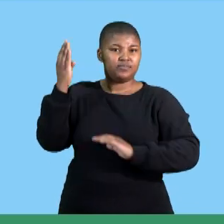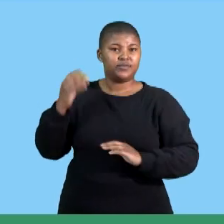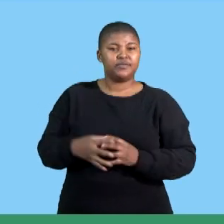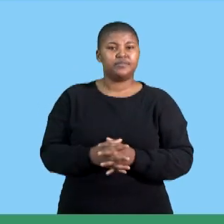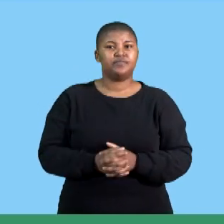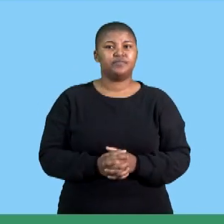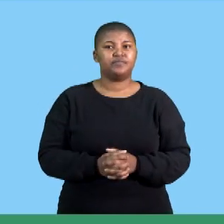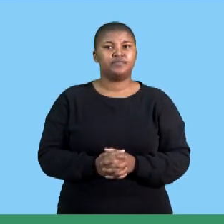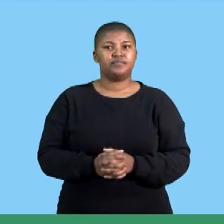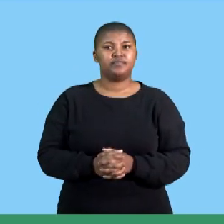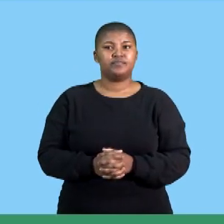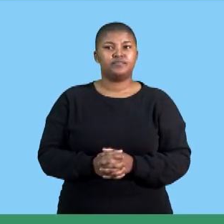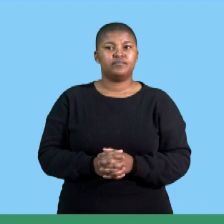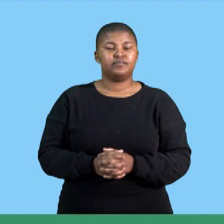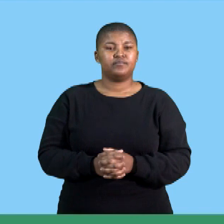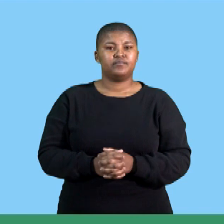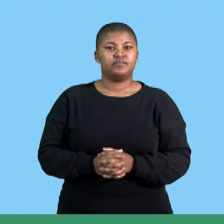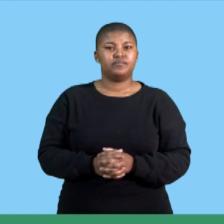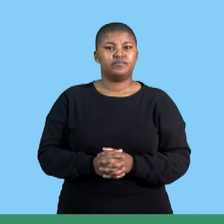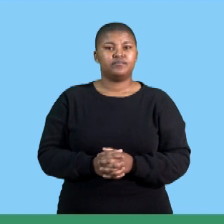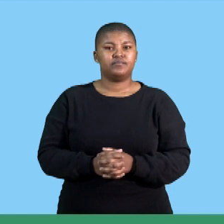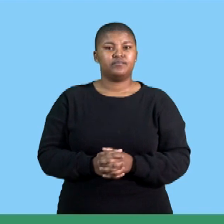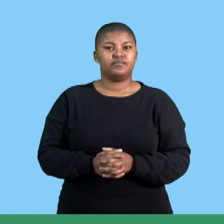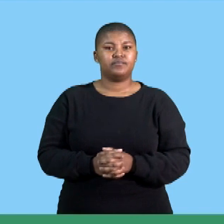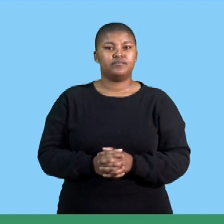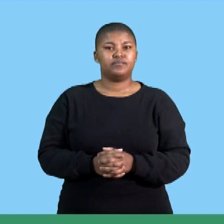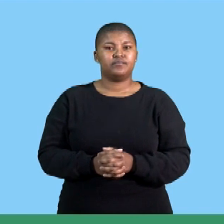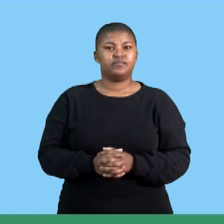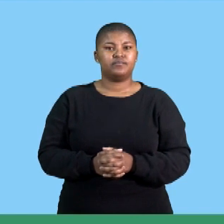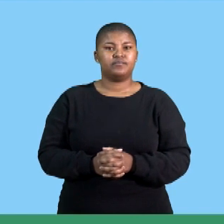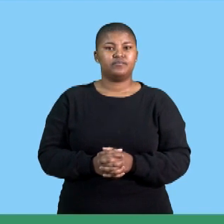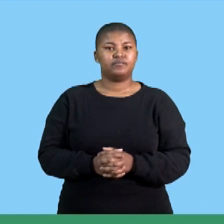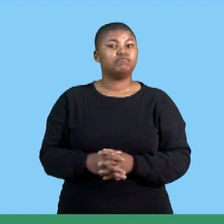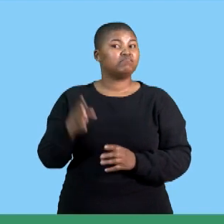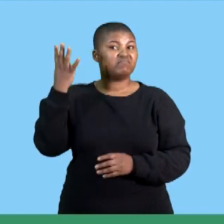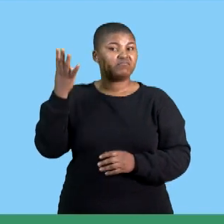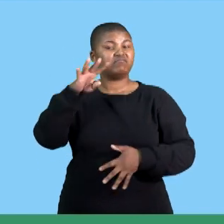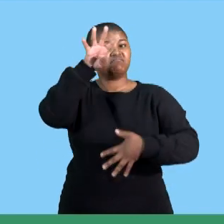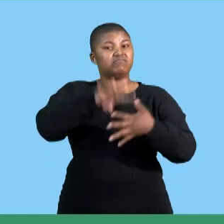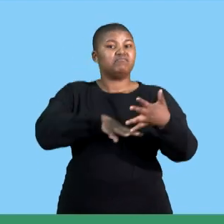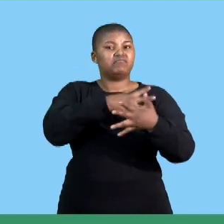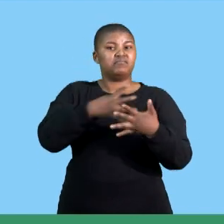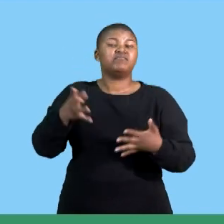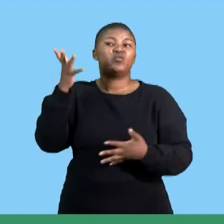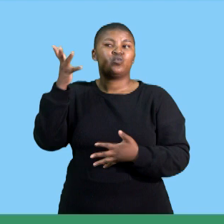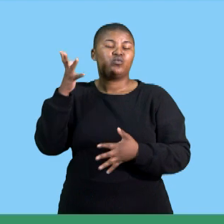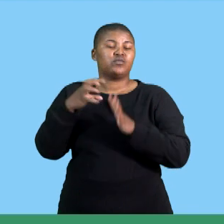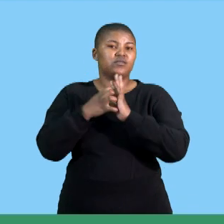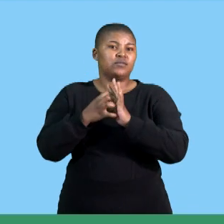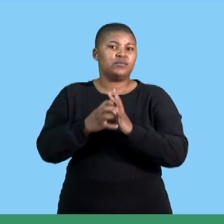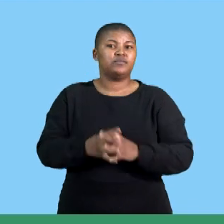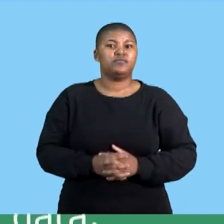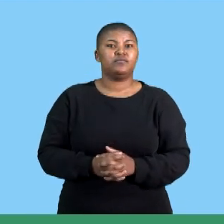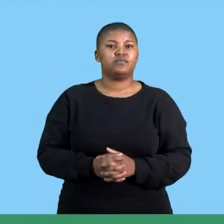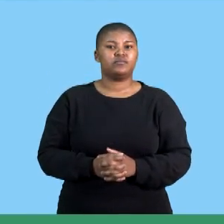this table these are our rows these are our rows and these are our columns